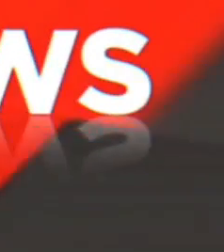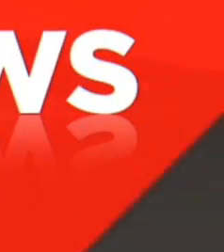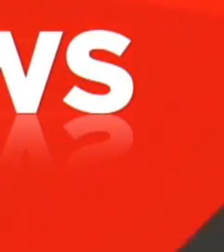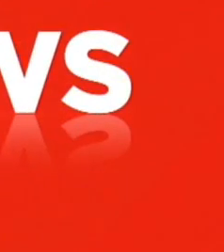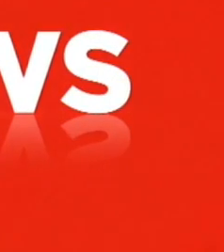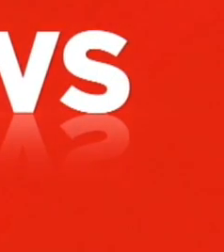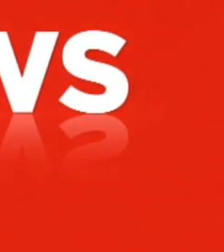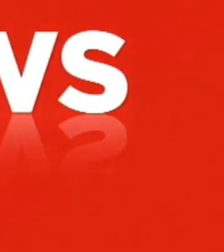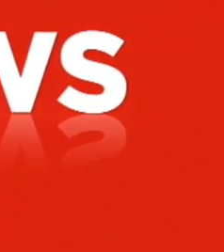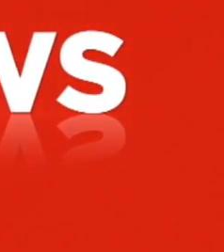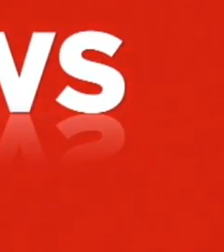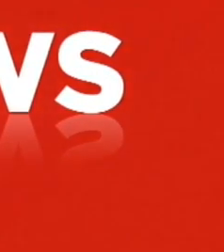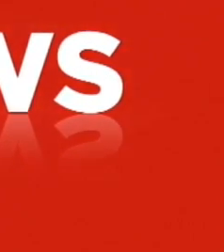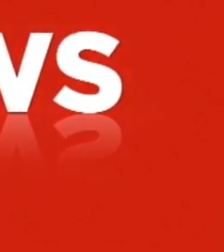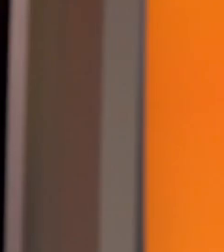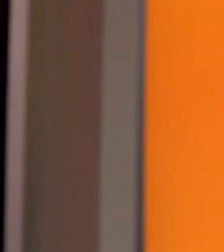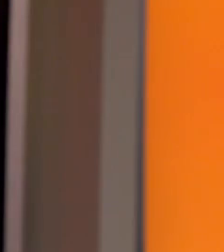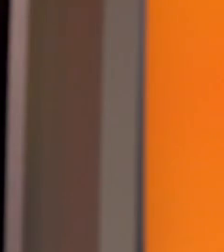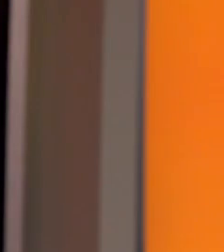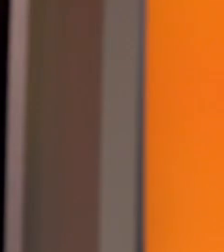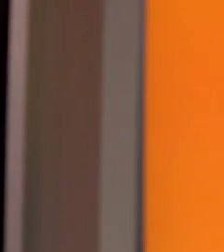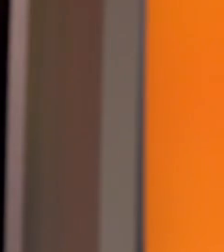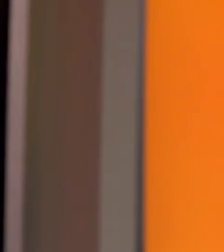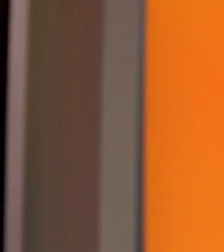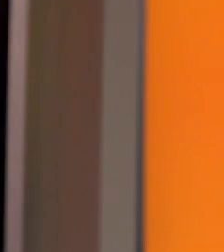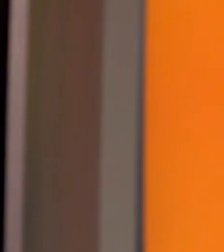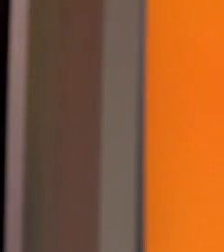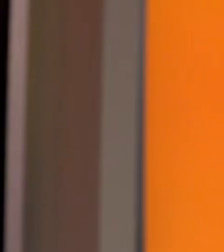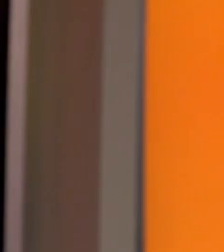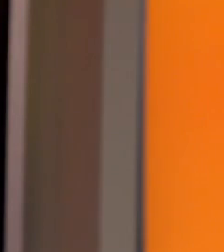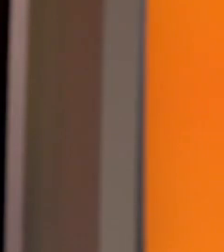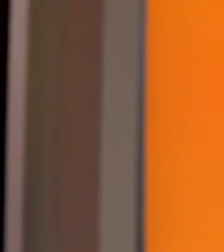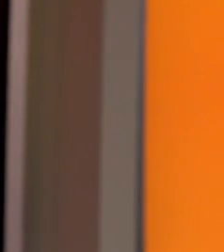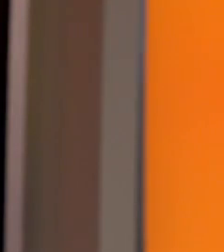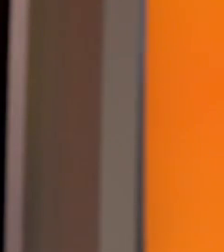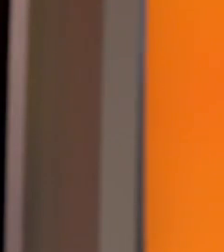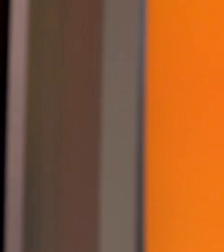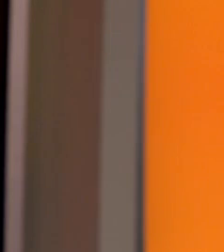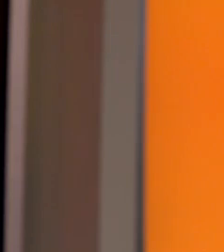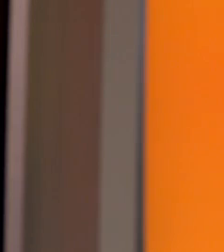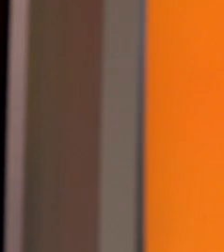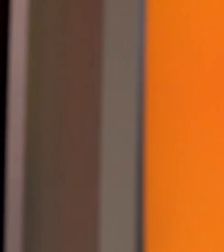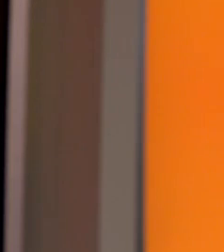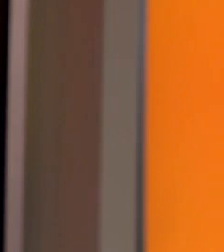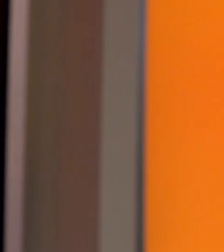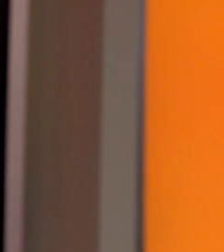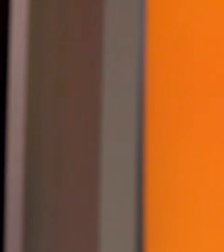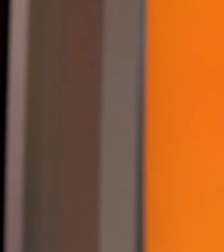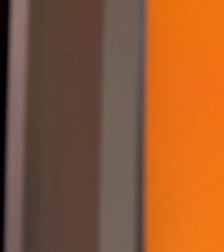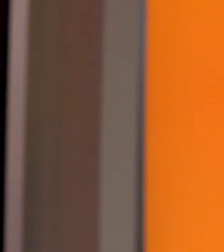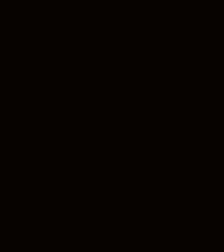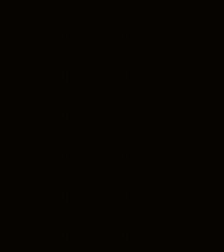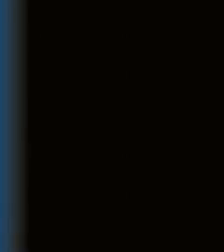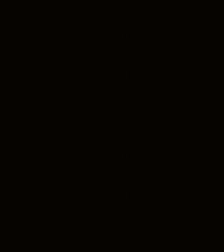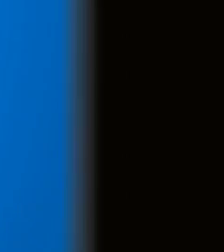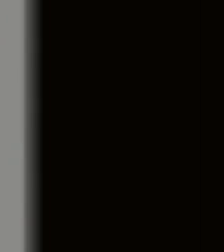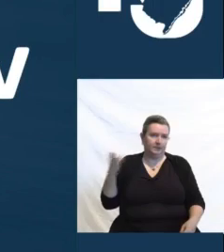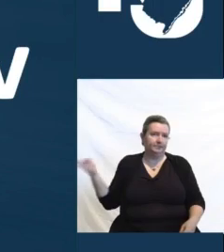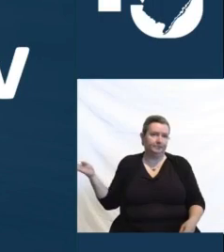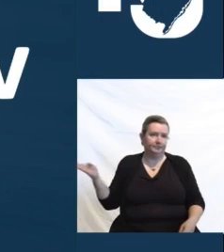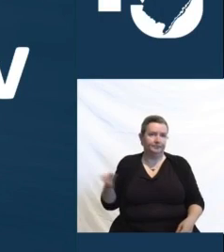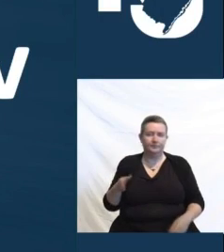This is Breaking News. Governor Murphy is giving an update on the coronavirus pandemic in New Jersey. Let's go to it now.